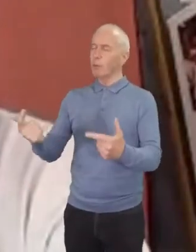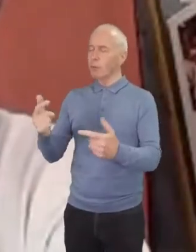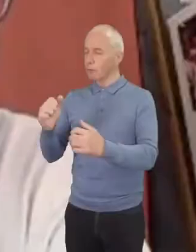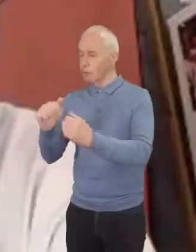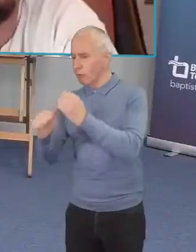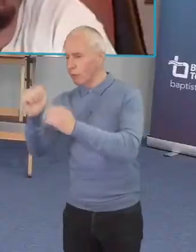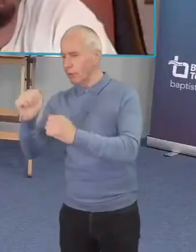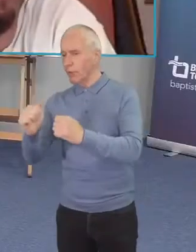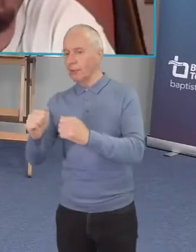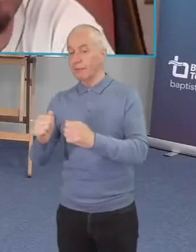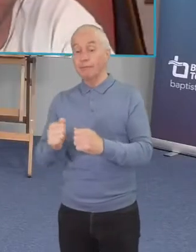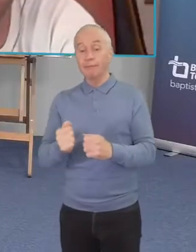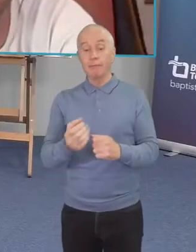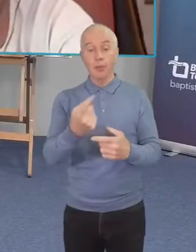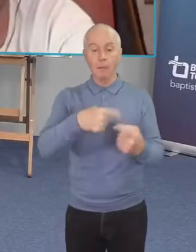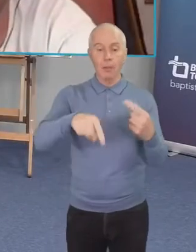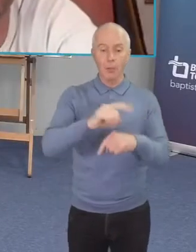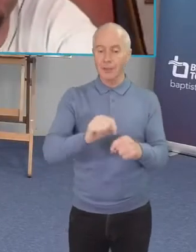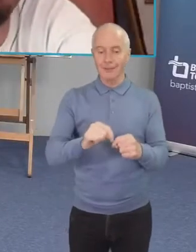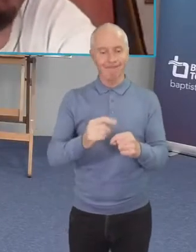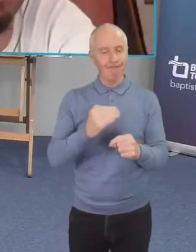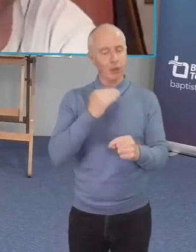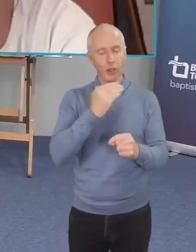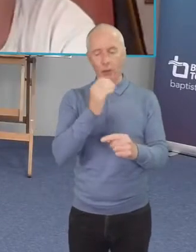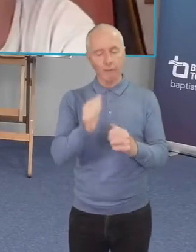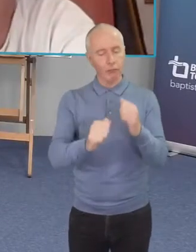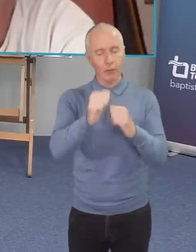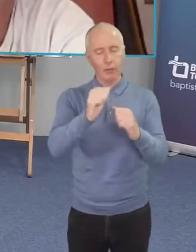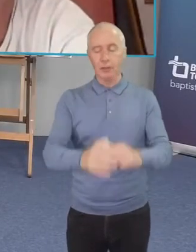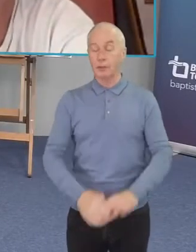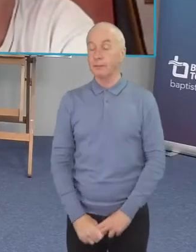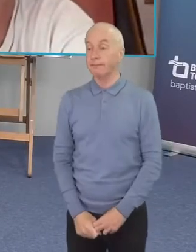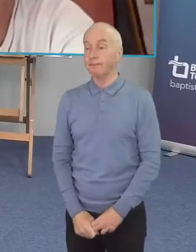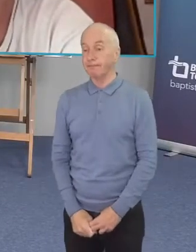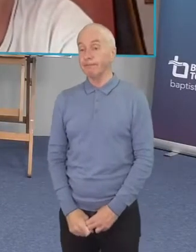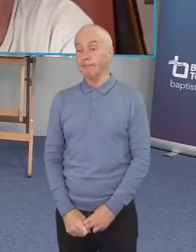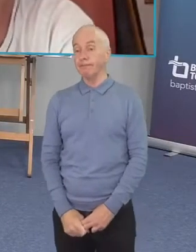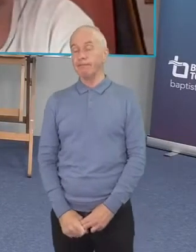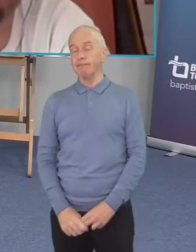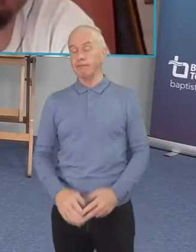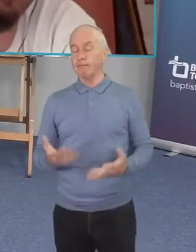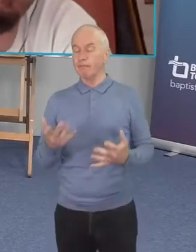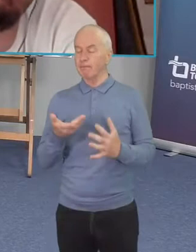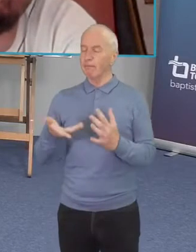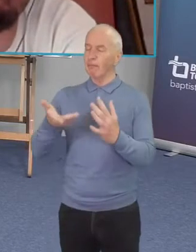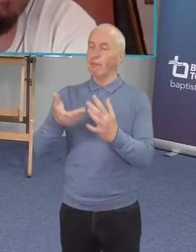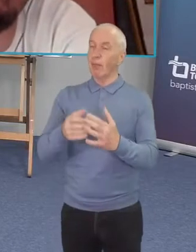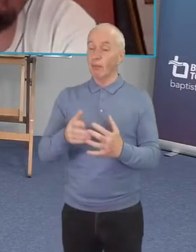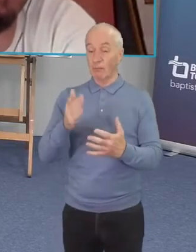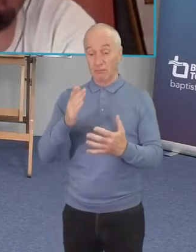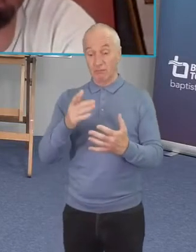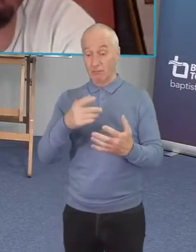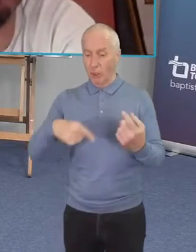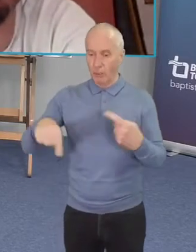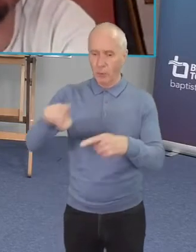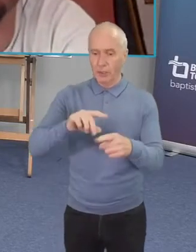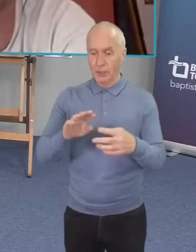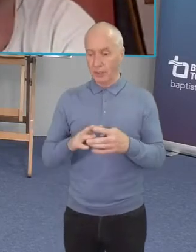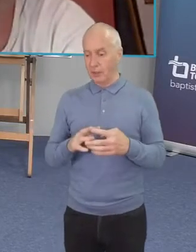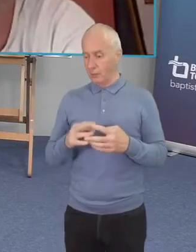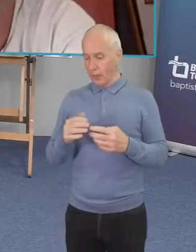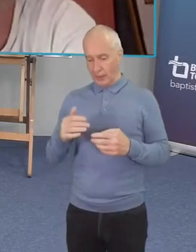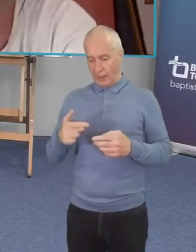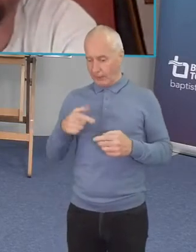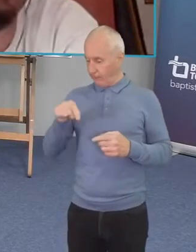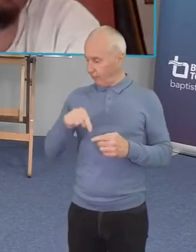that have too little and then the last thing i'll say is we visited a community that had been around about a hundred years